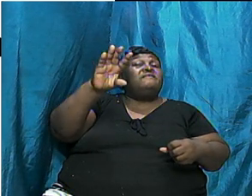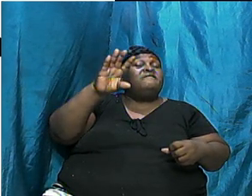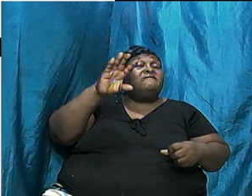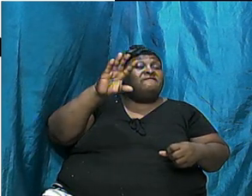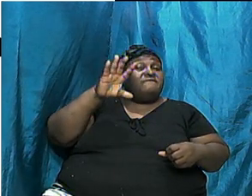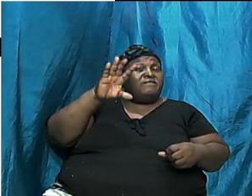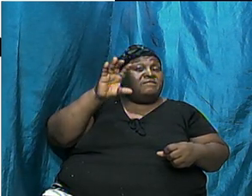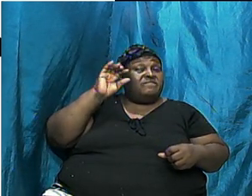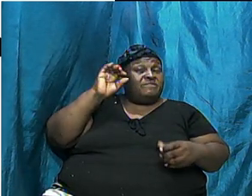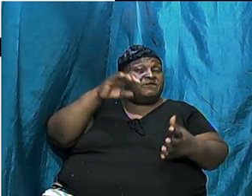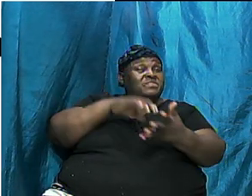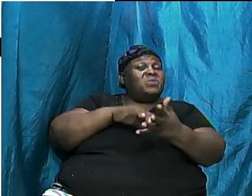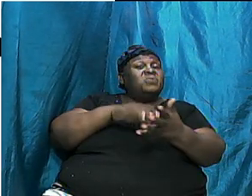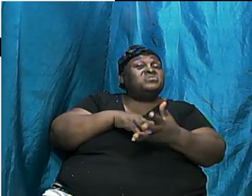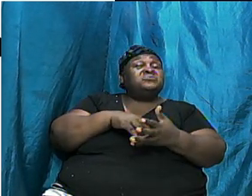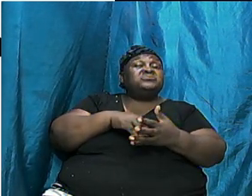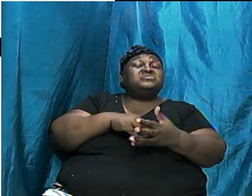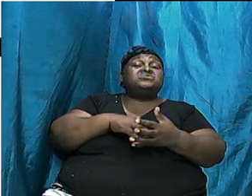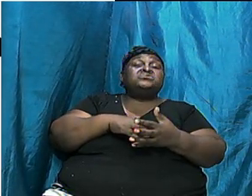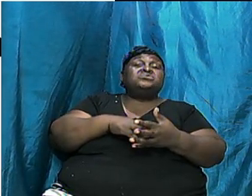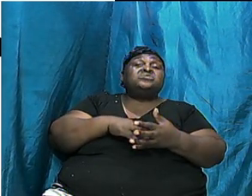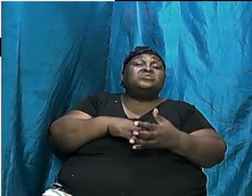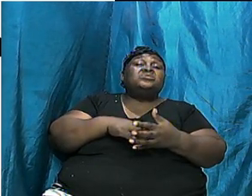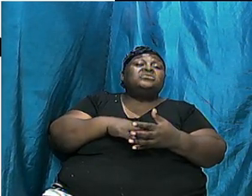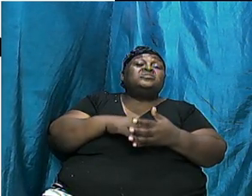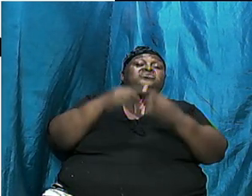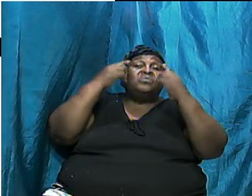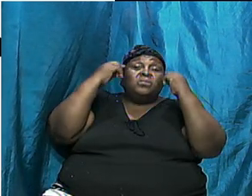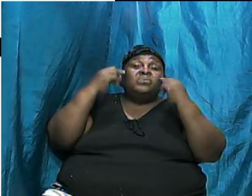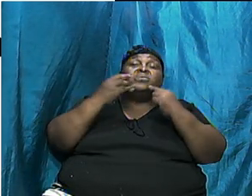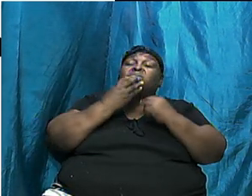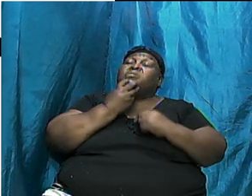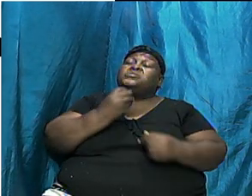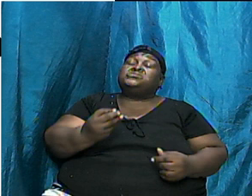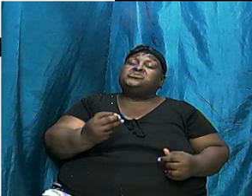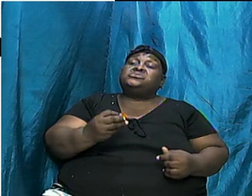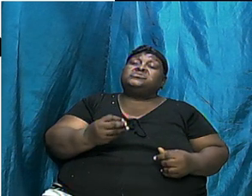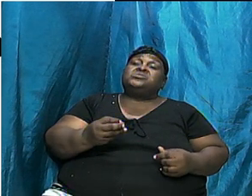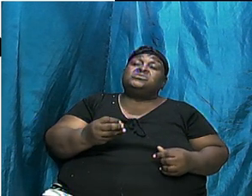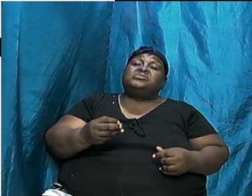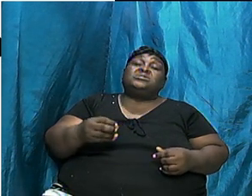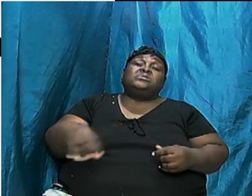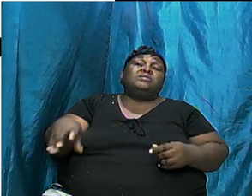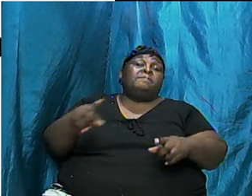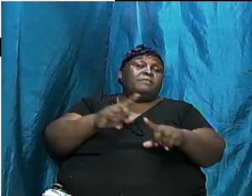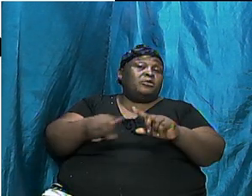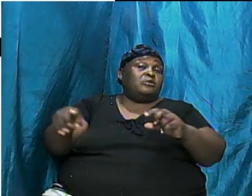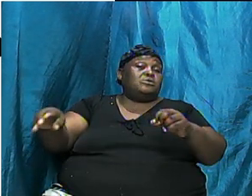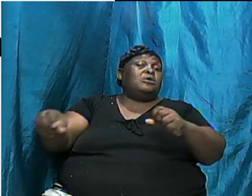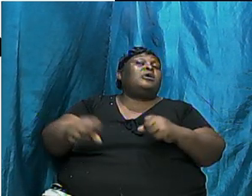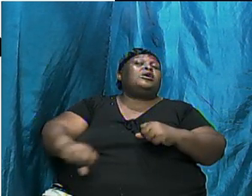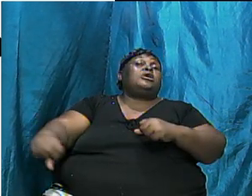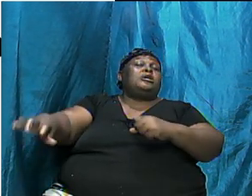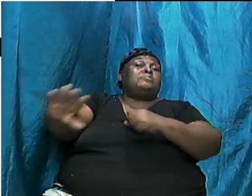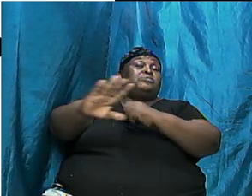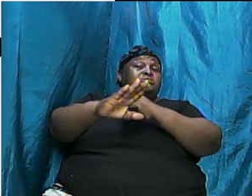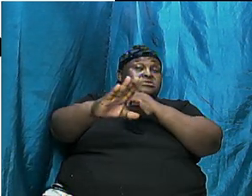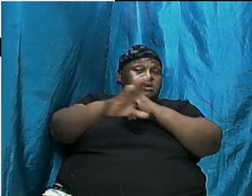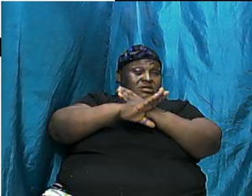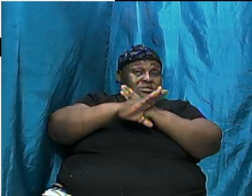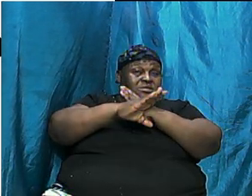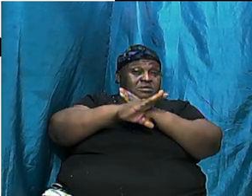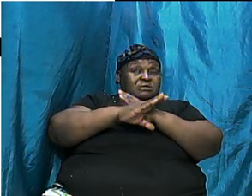who went through the tribulation, but was protected from it.